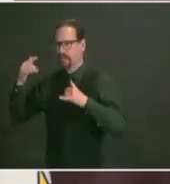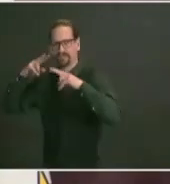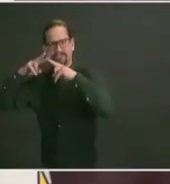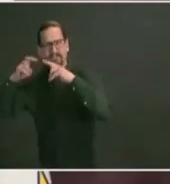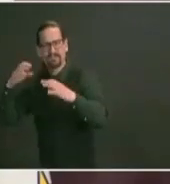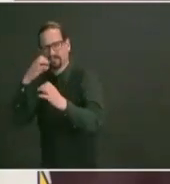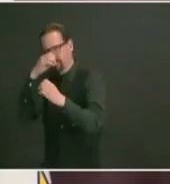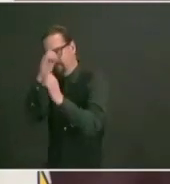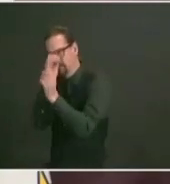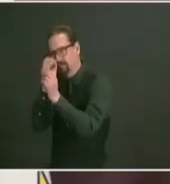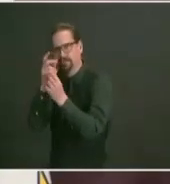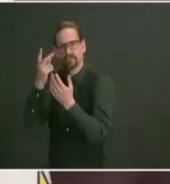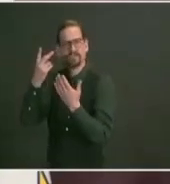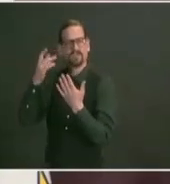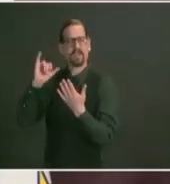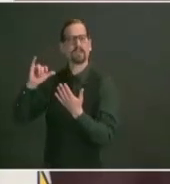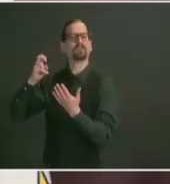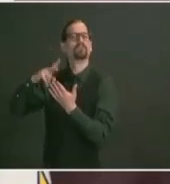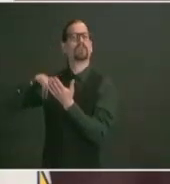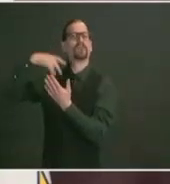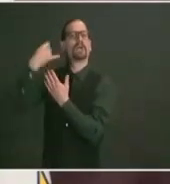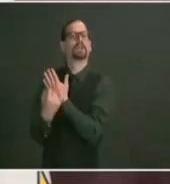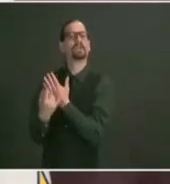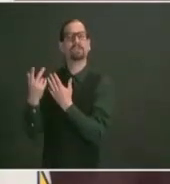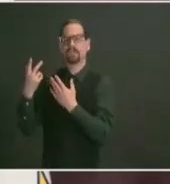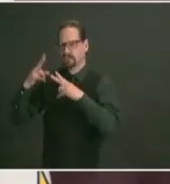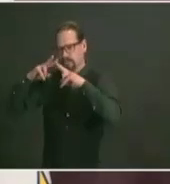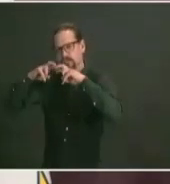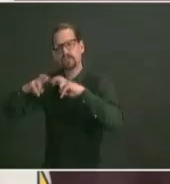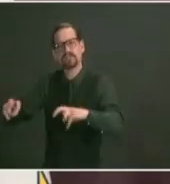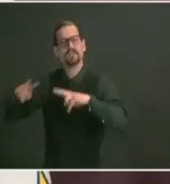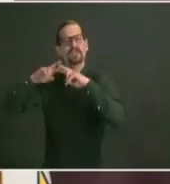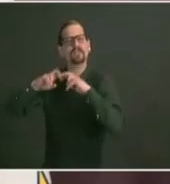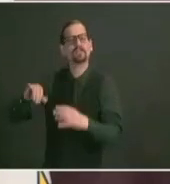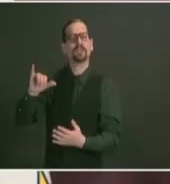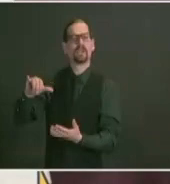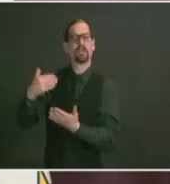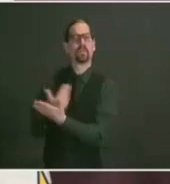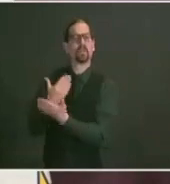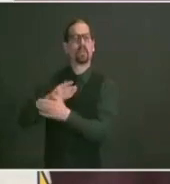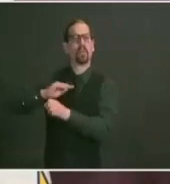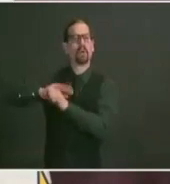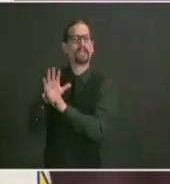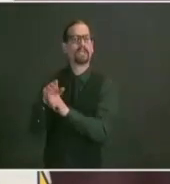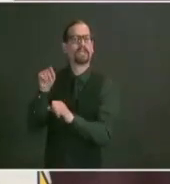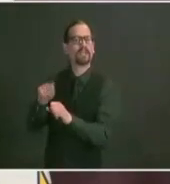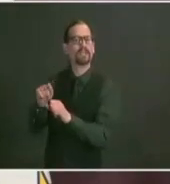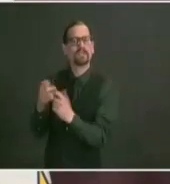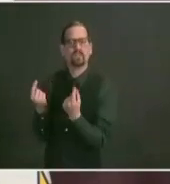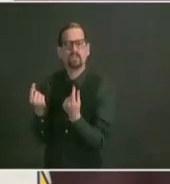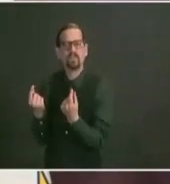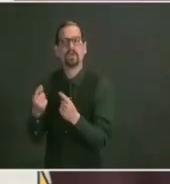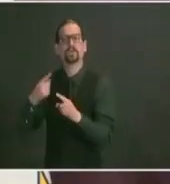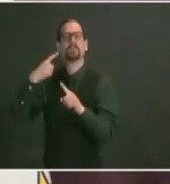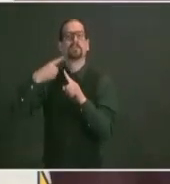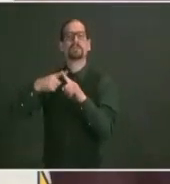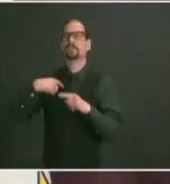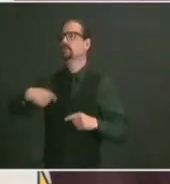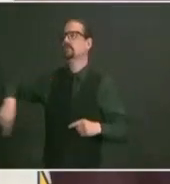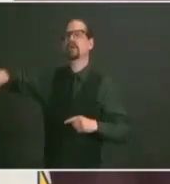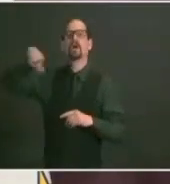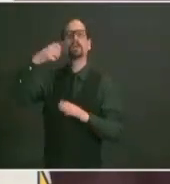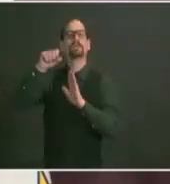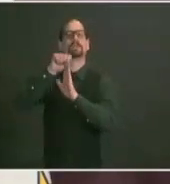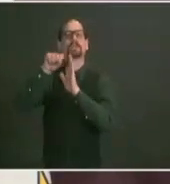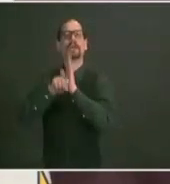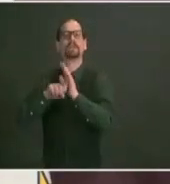prevention and prevention colleagues here in the state that are internationally uh known for their work uh